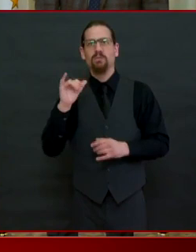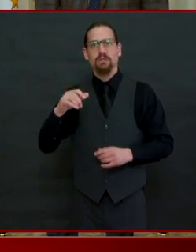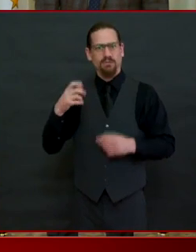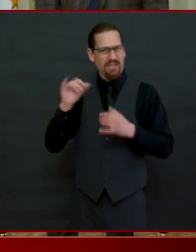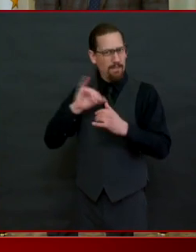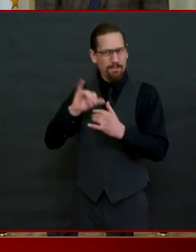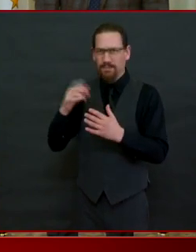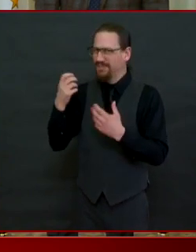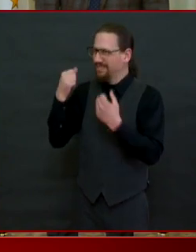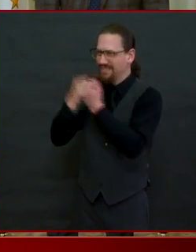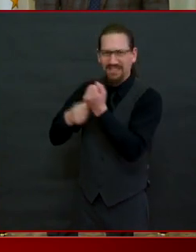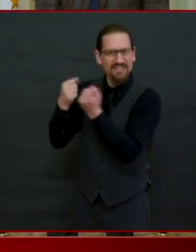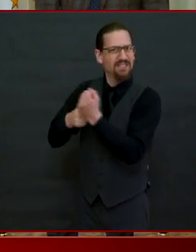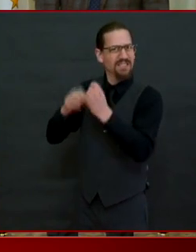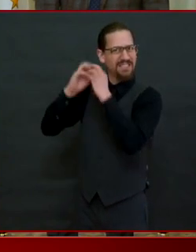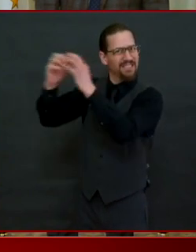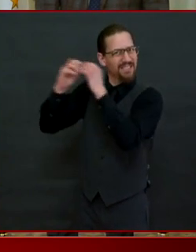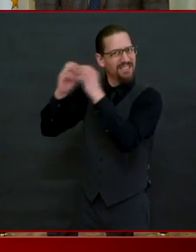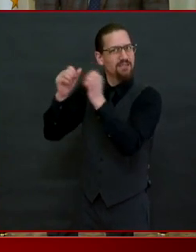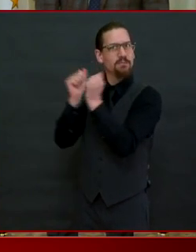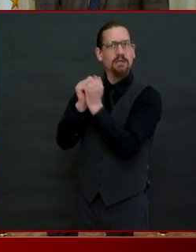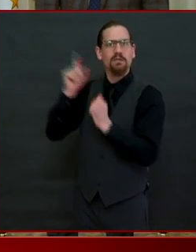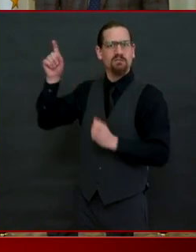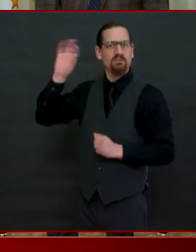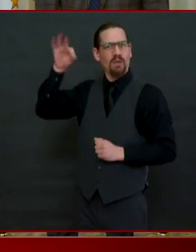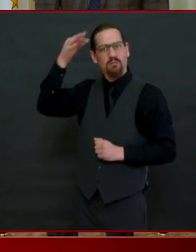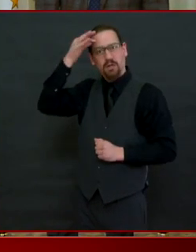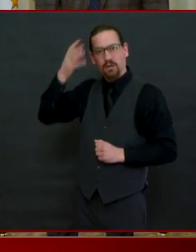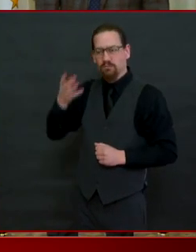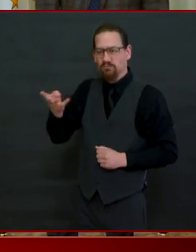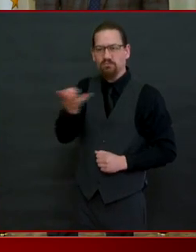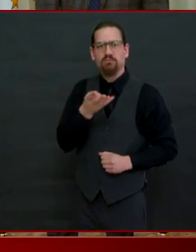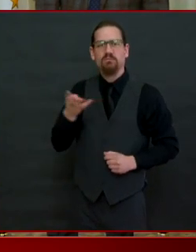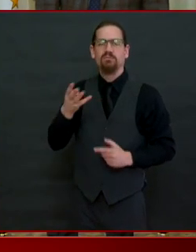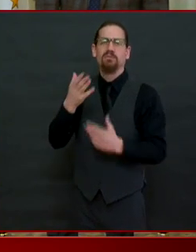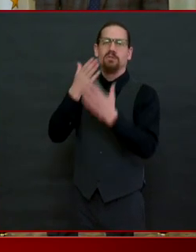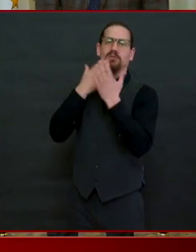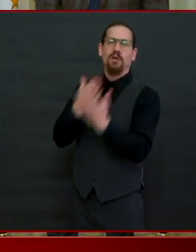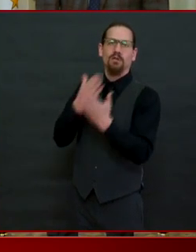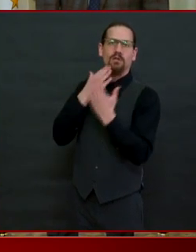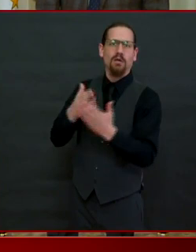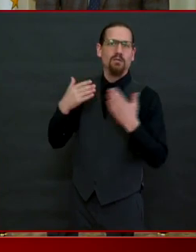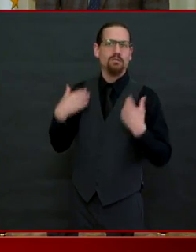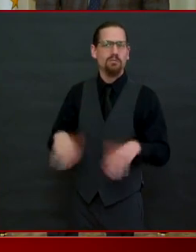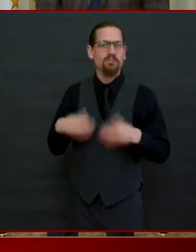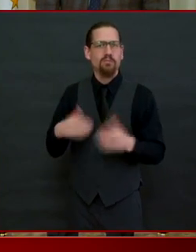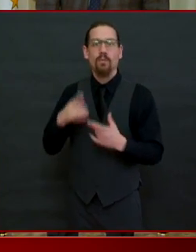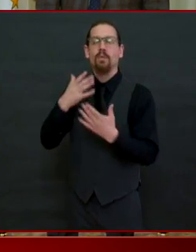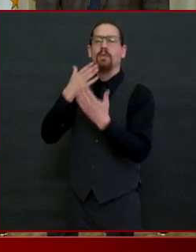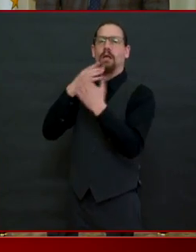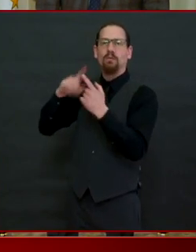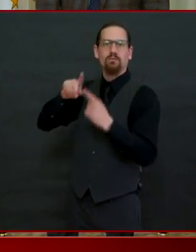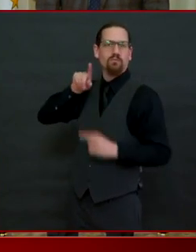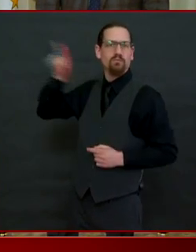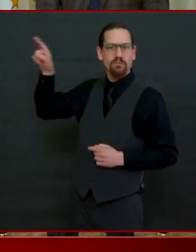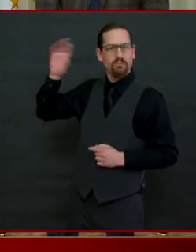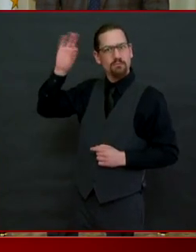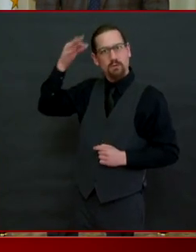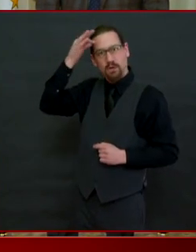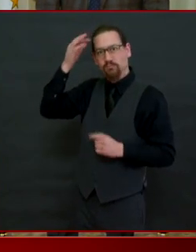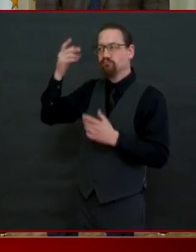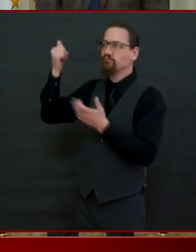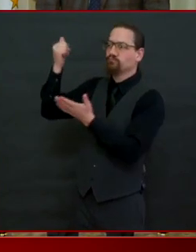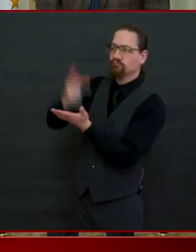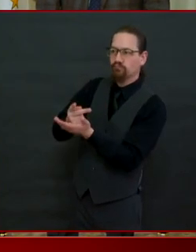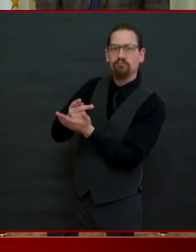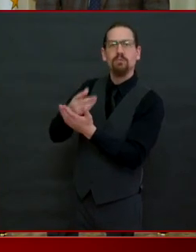comfort in knowing that the four of you are in washington fighting for us and we are all grateful for the 1.25